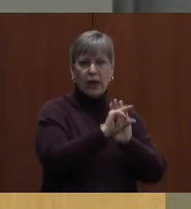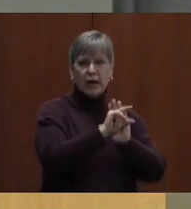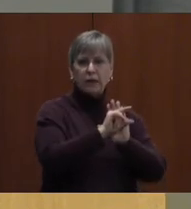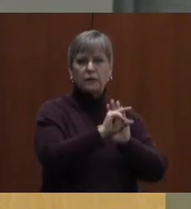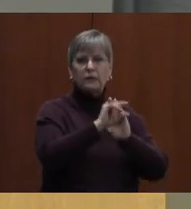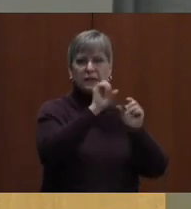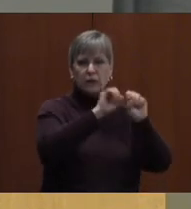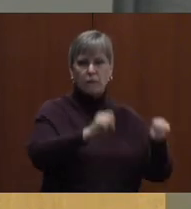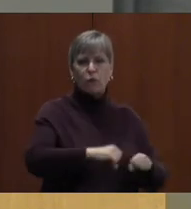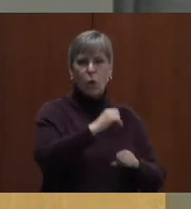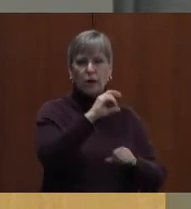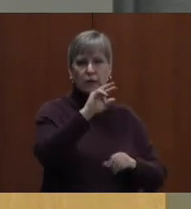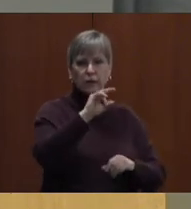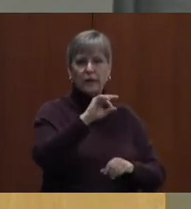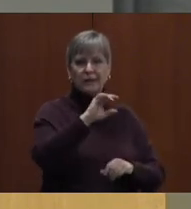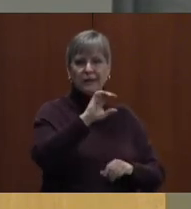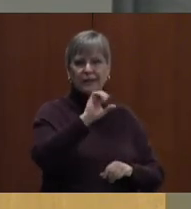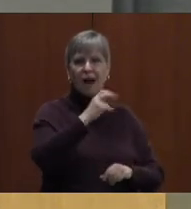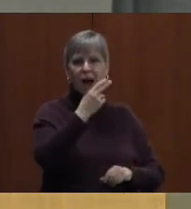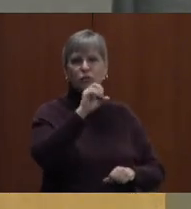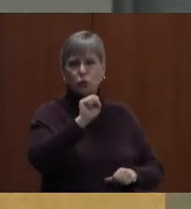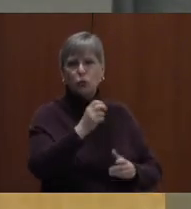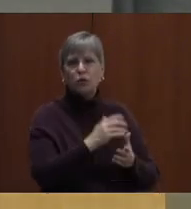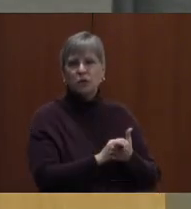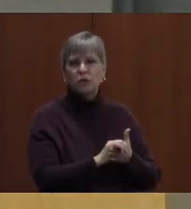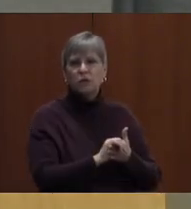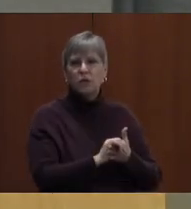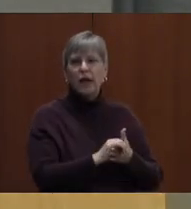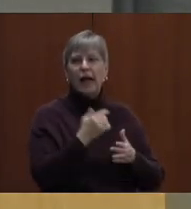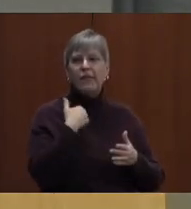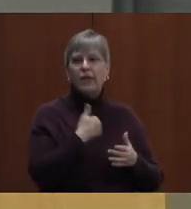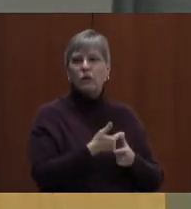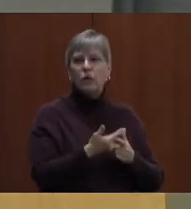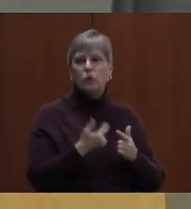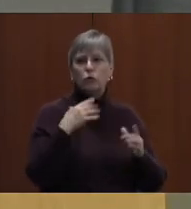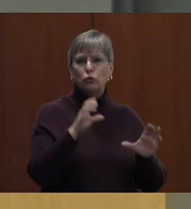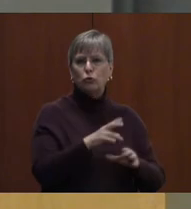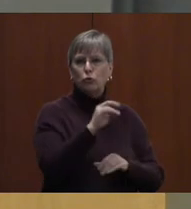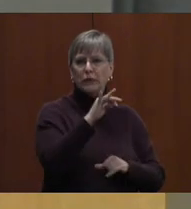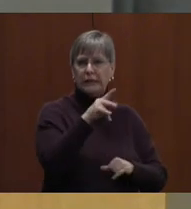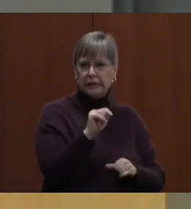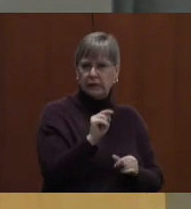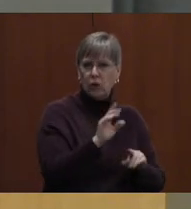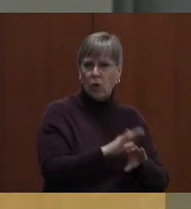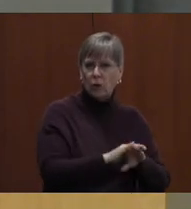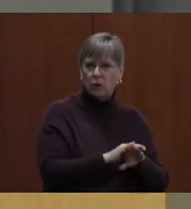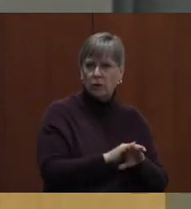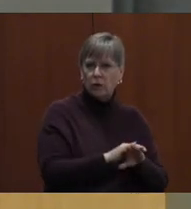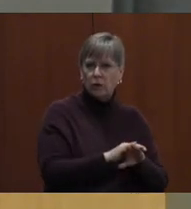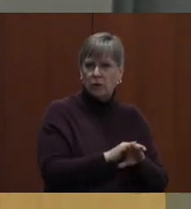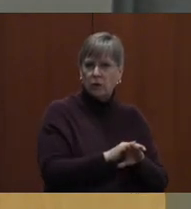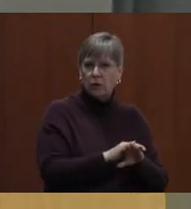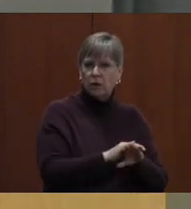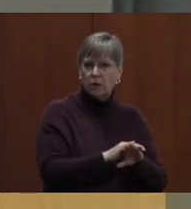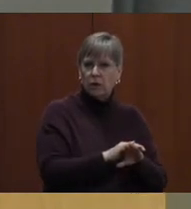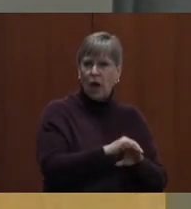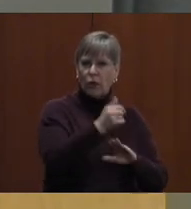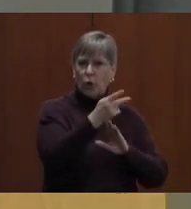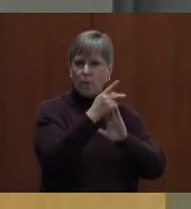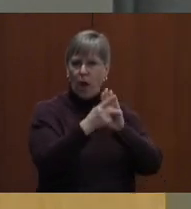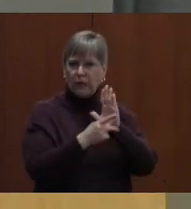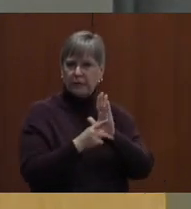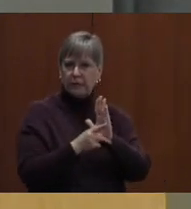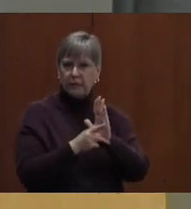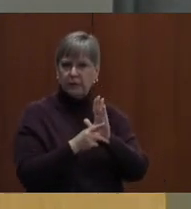schools. We'll also be going through comments we've received on other policies,